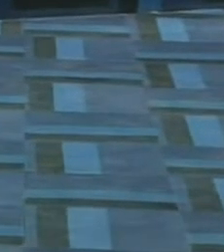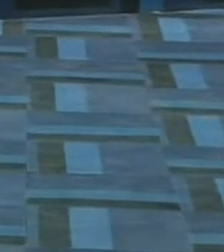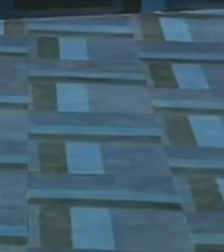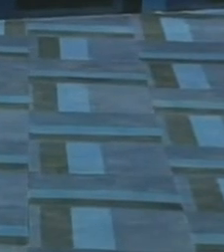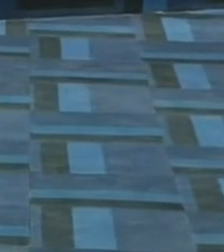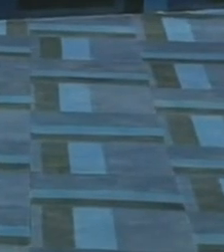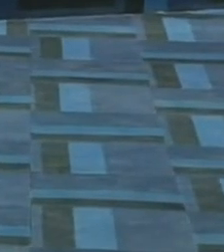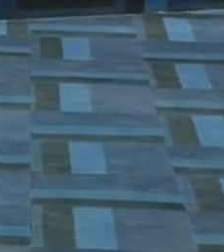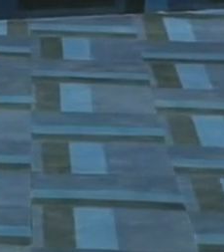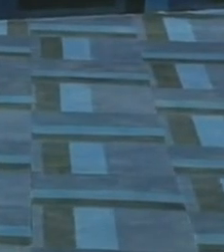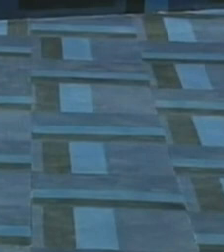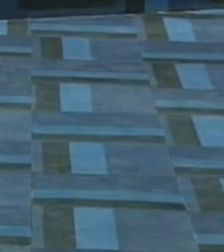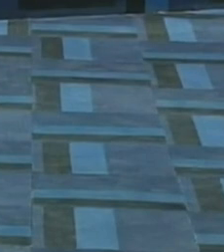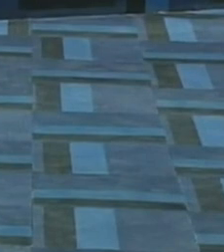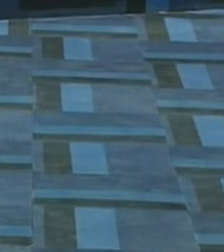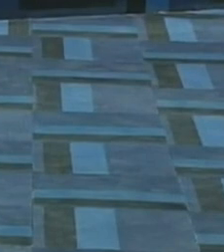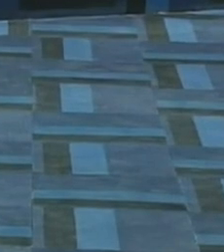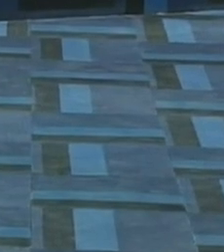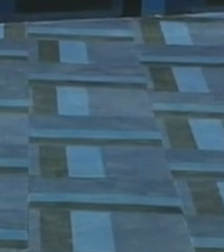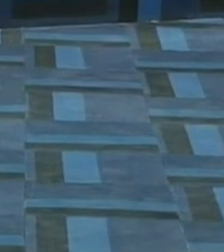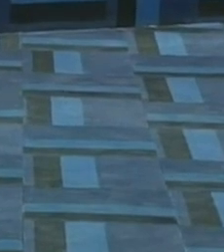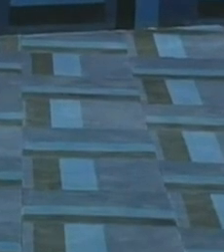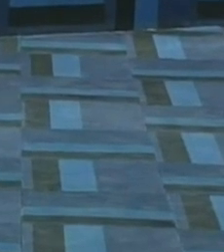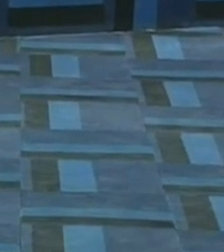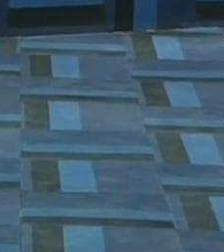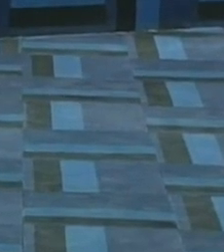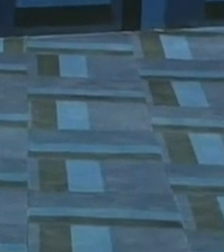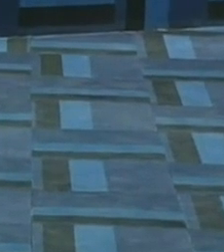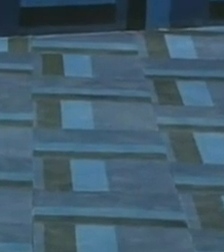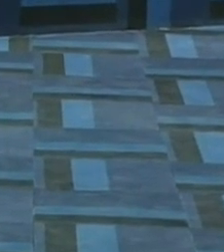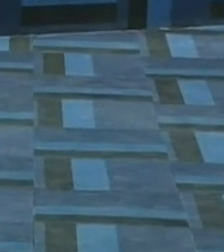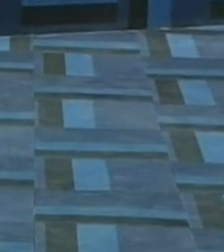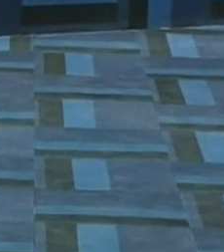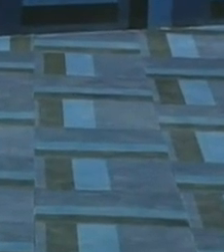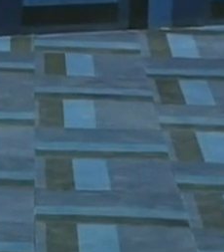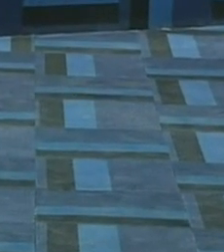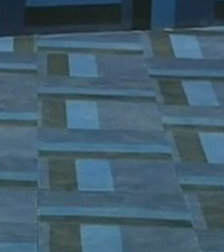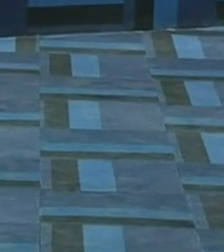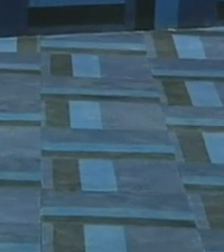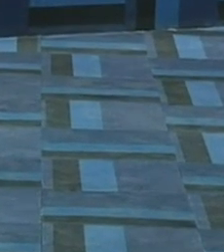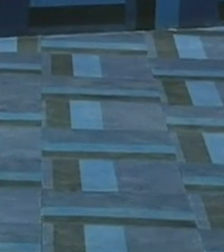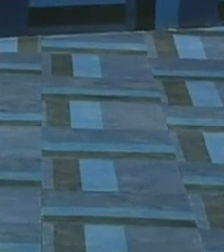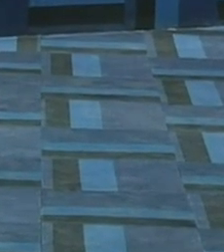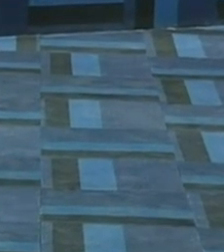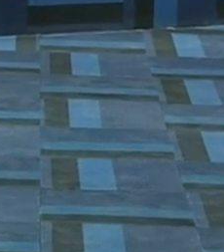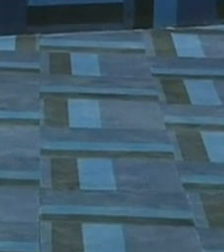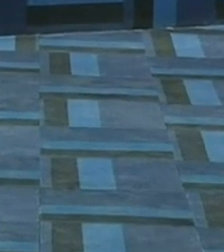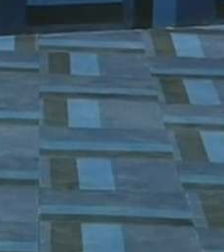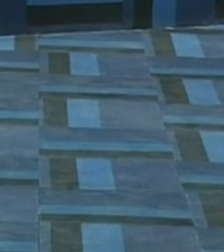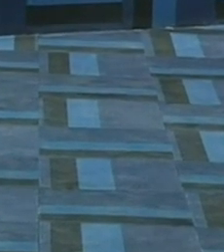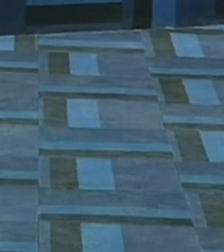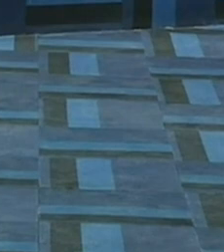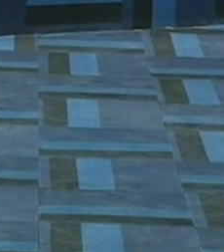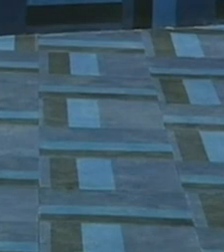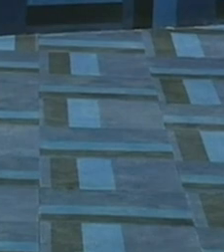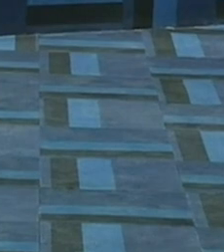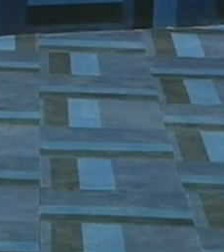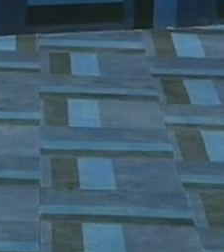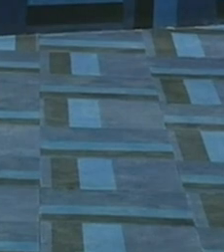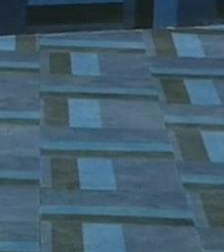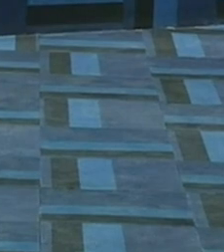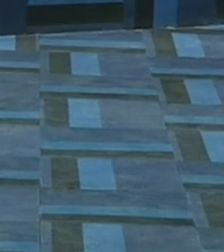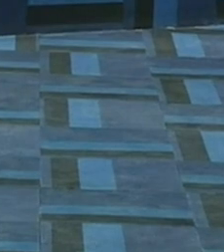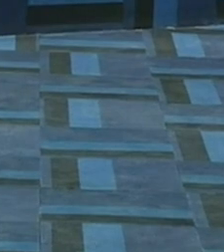come saying borsa tinder or a candy come on so wondering you didn't get tinder or a candy I'm speaking